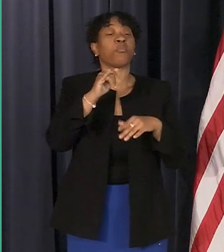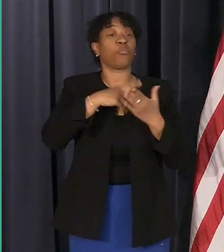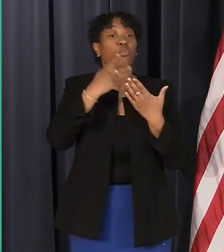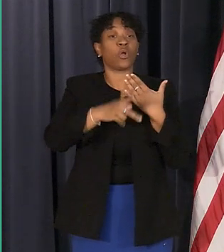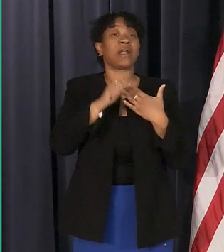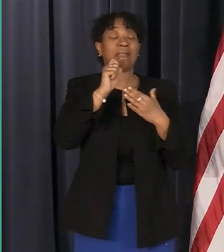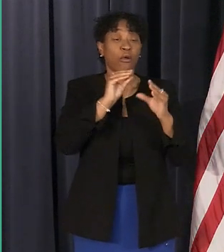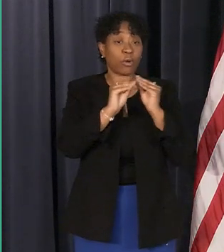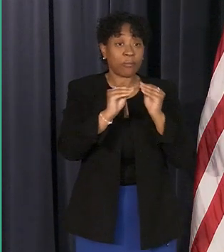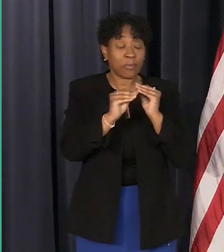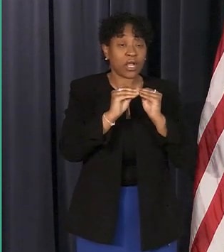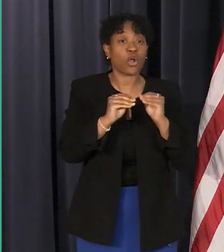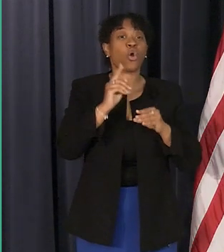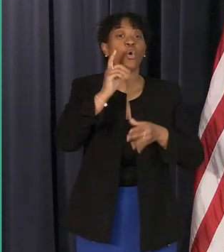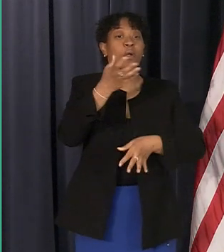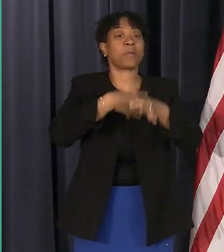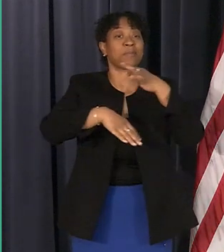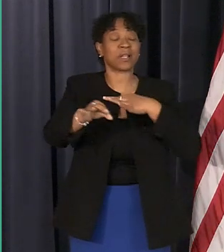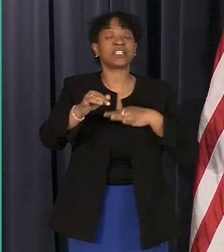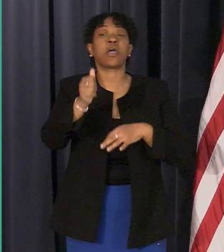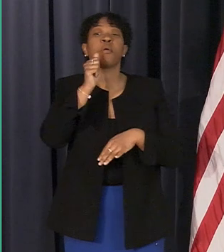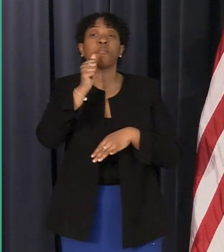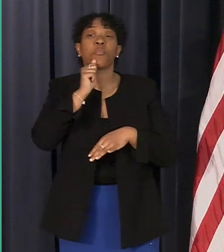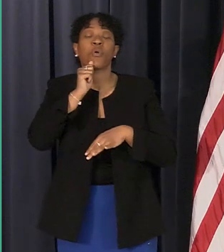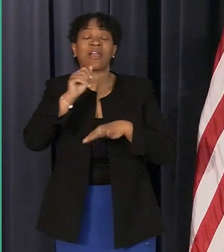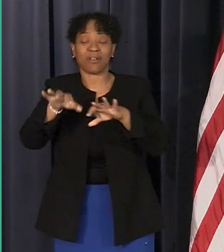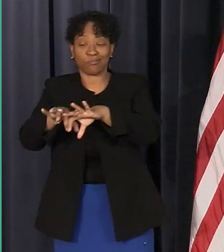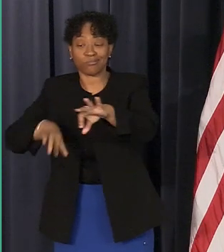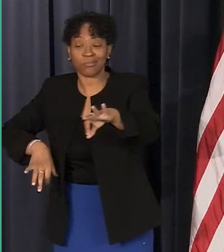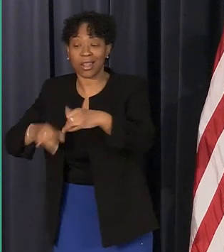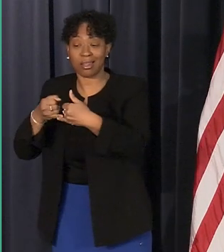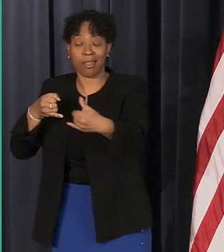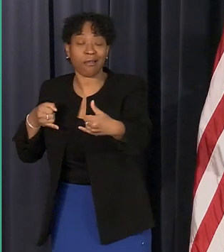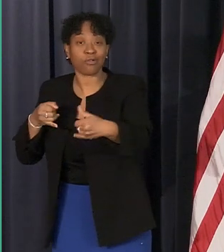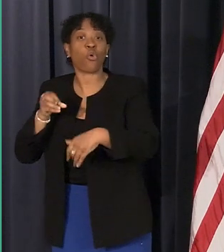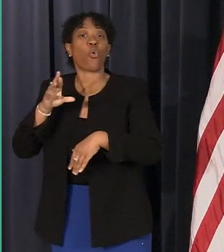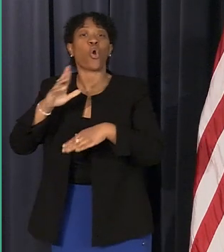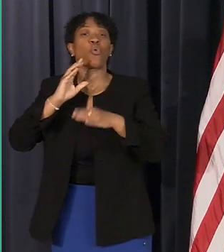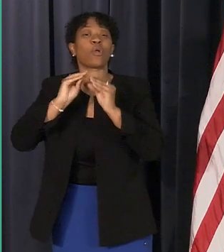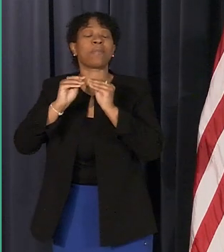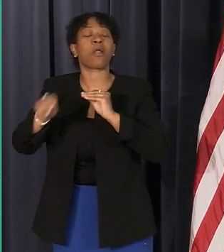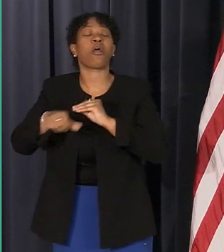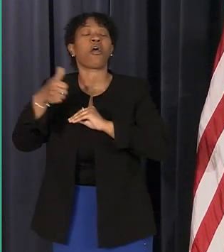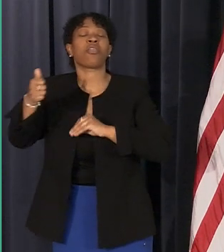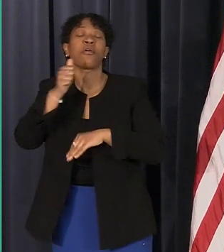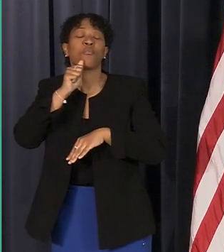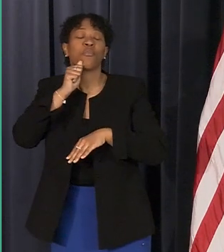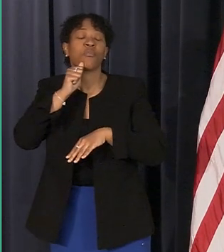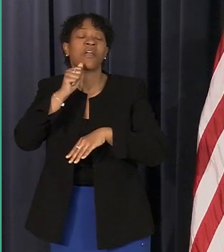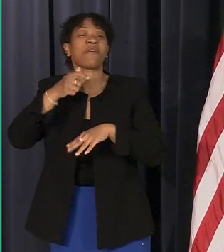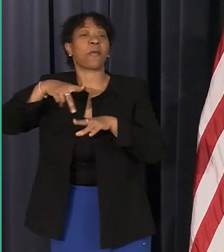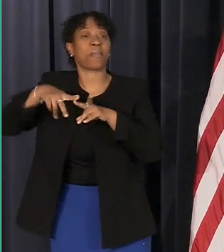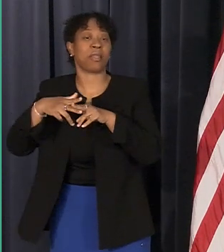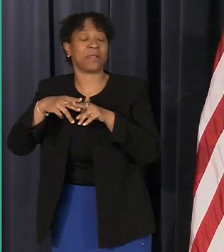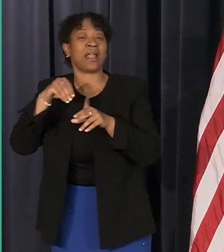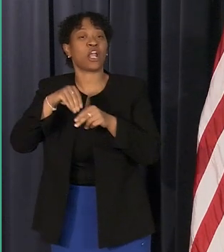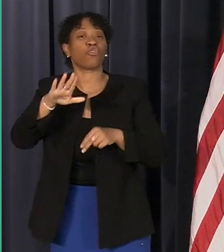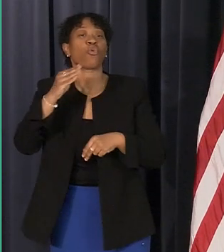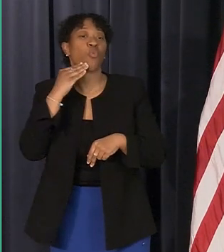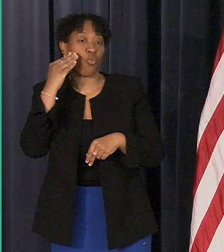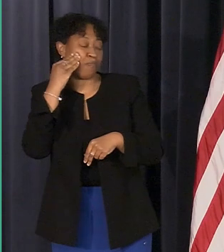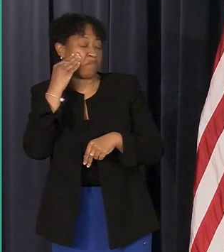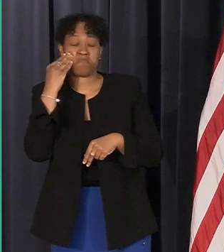private sewer lateral service lines nor will we repair other private plumbing in the home